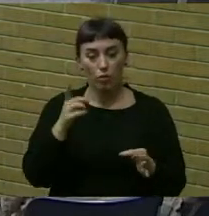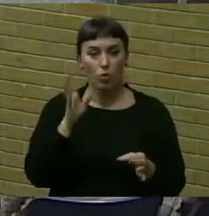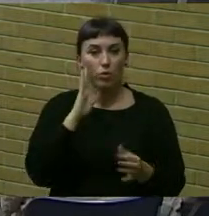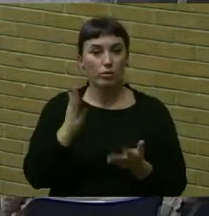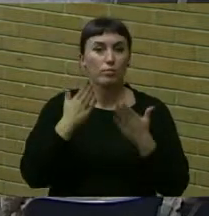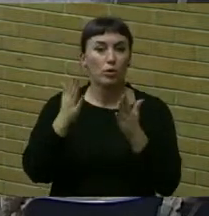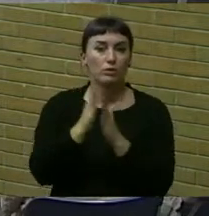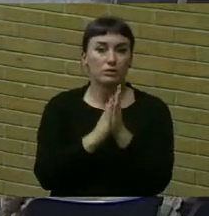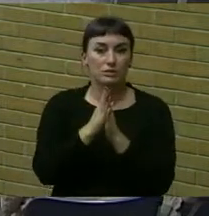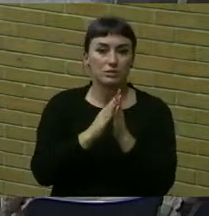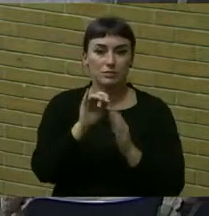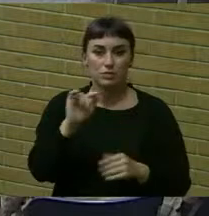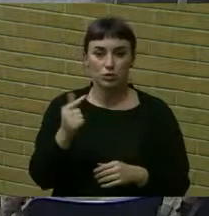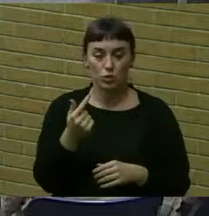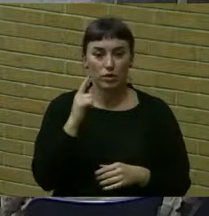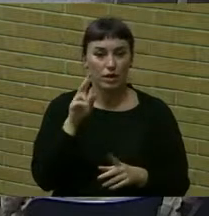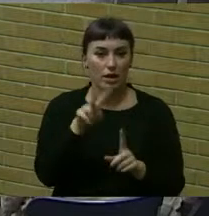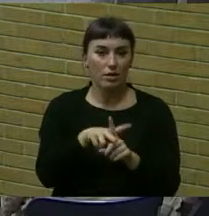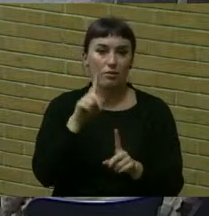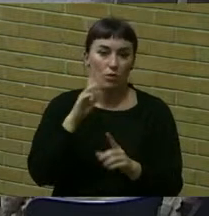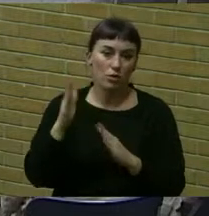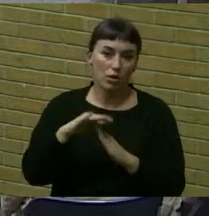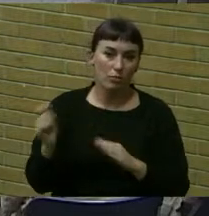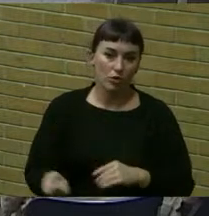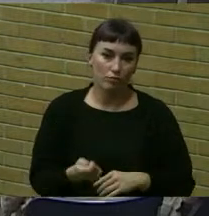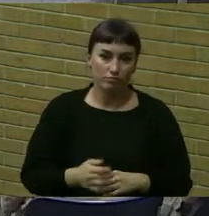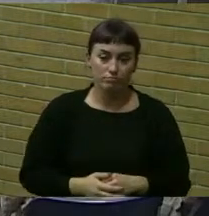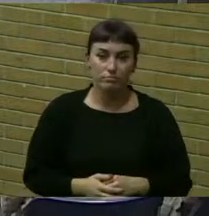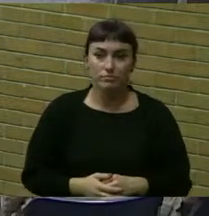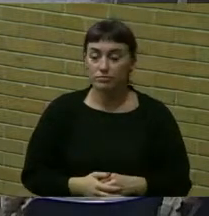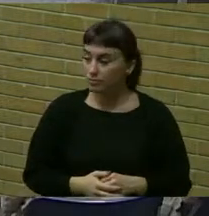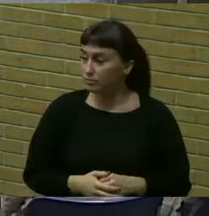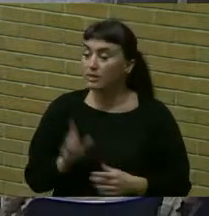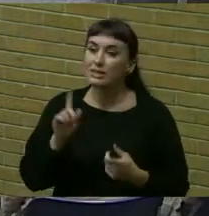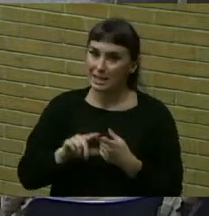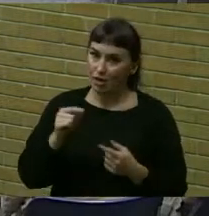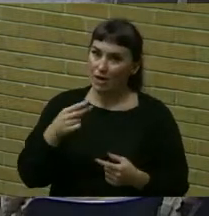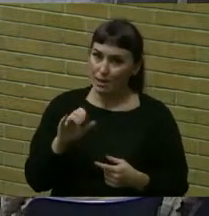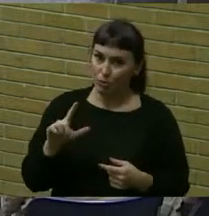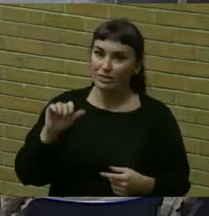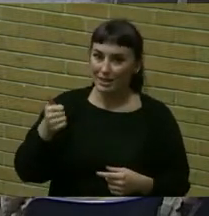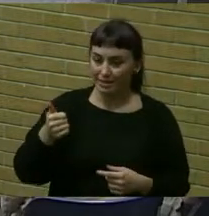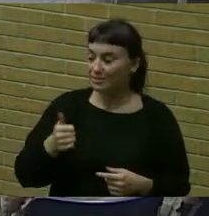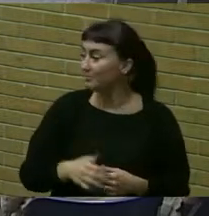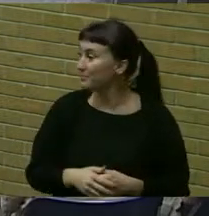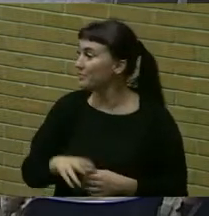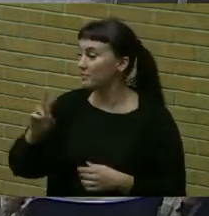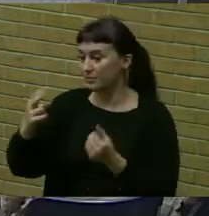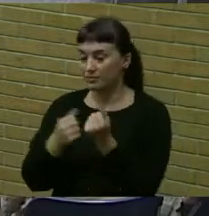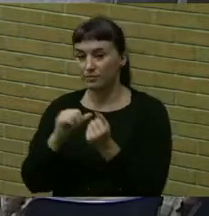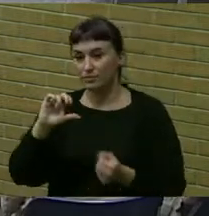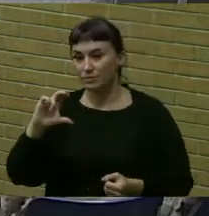incentive zoning uh application for top golf until april until april 10th second